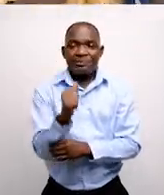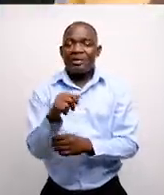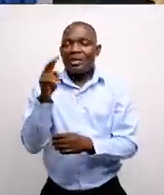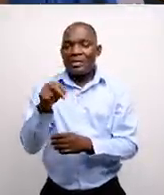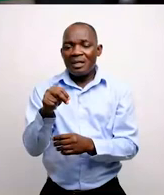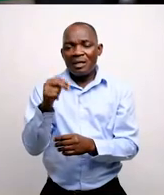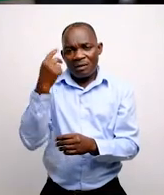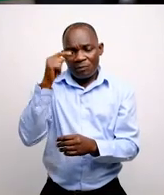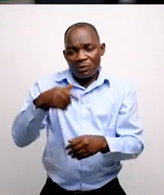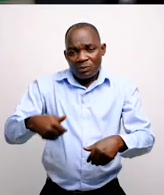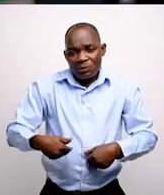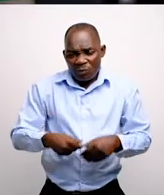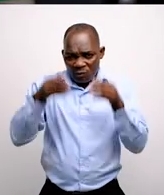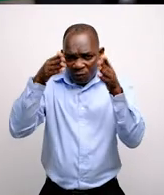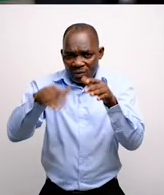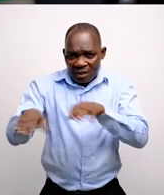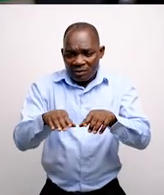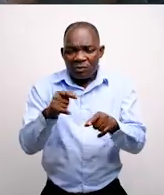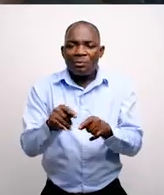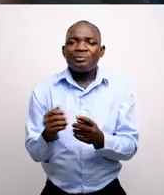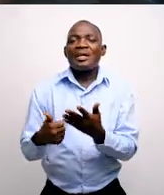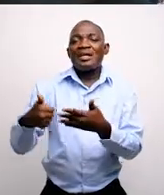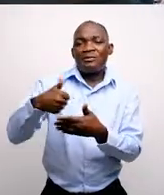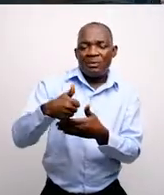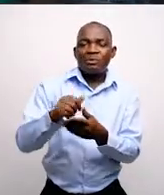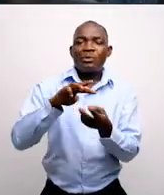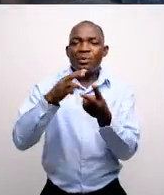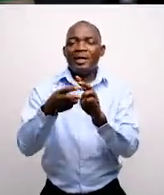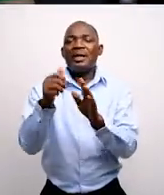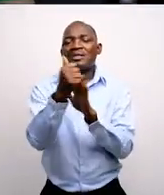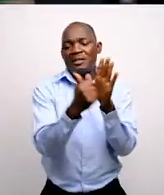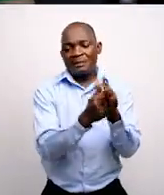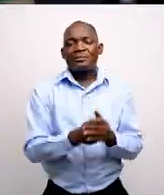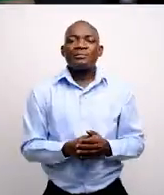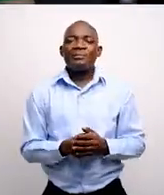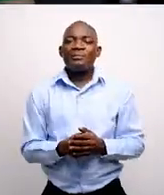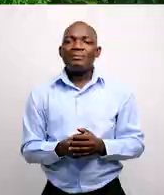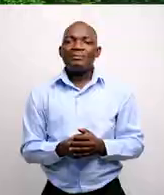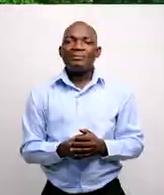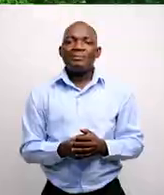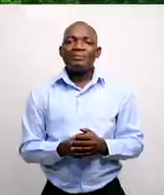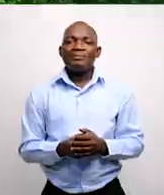because there is a need for youth-centered action to advance the climate agenda.